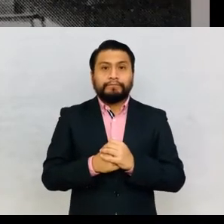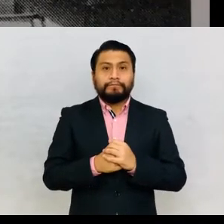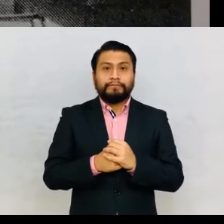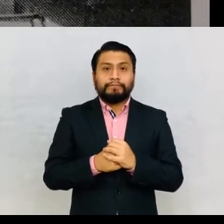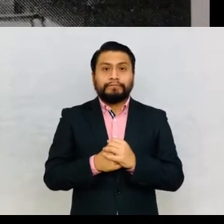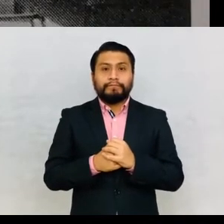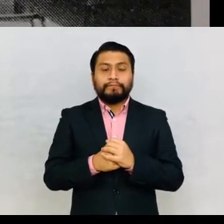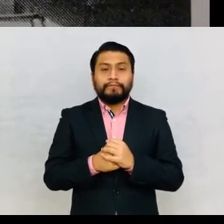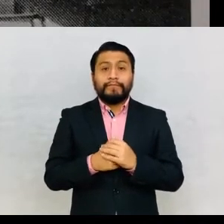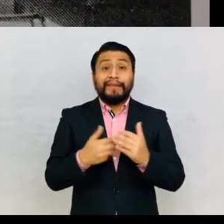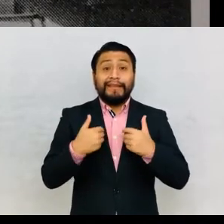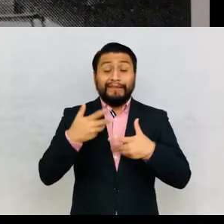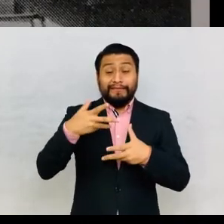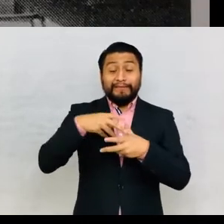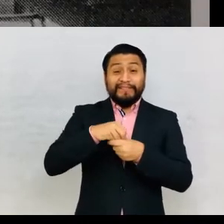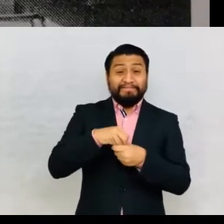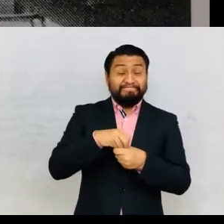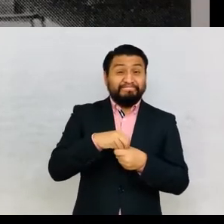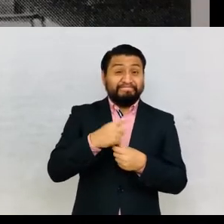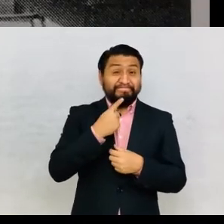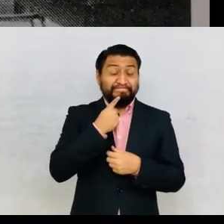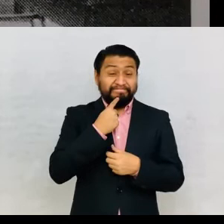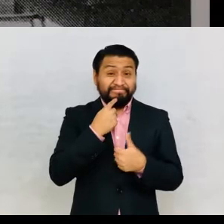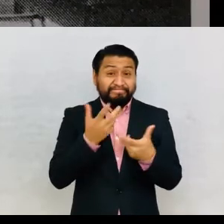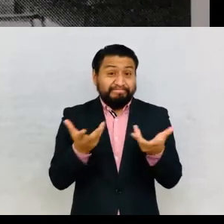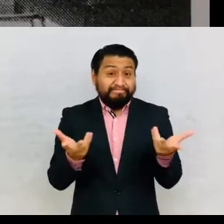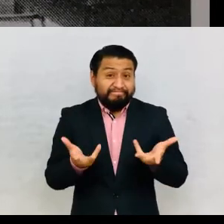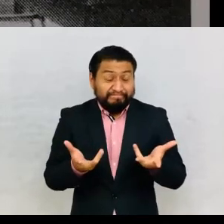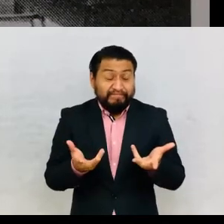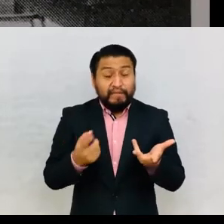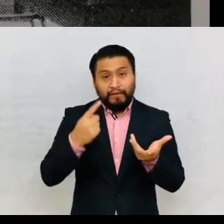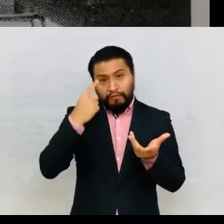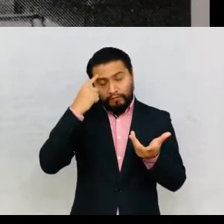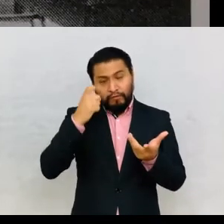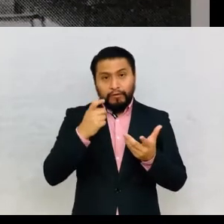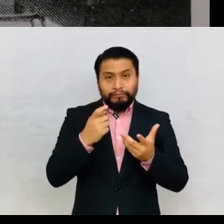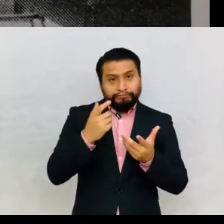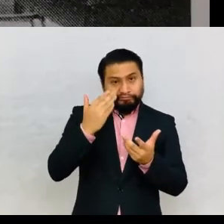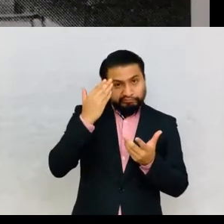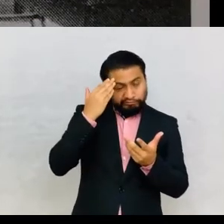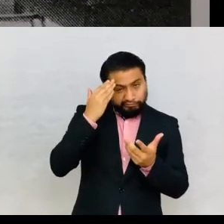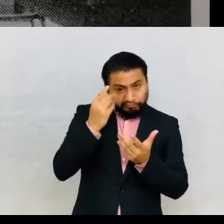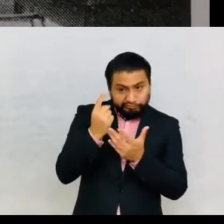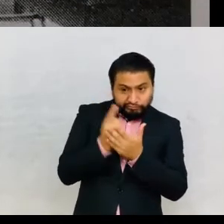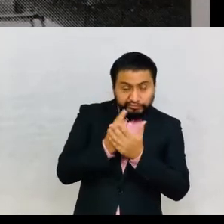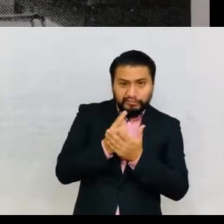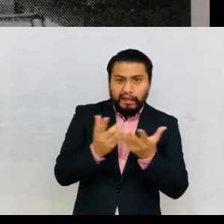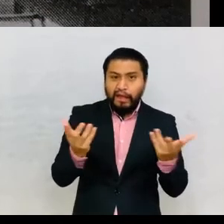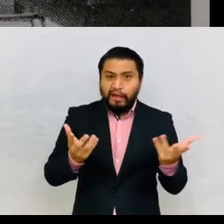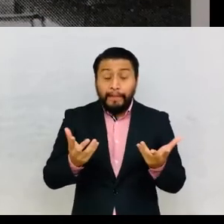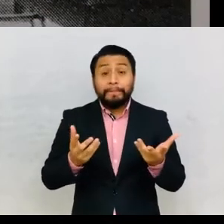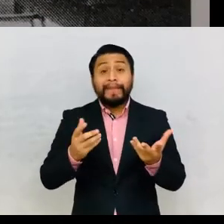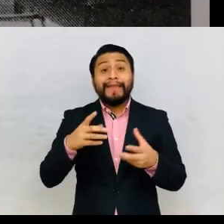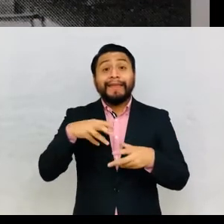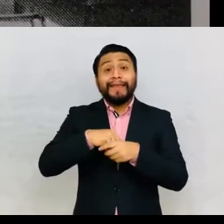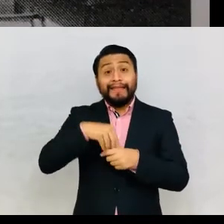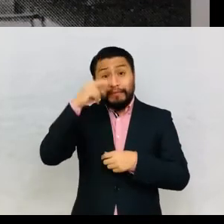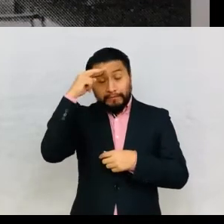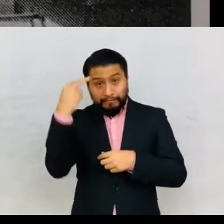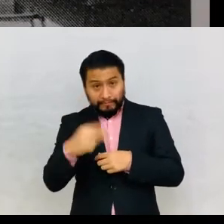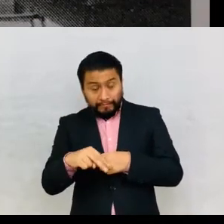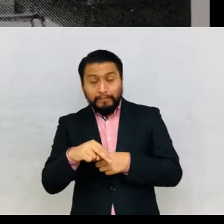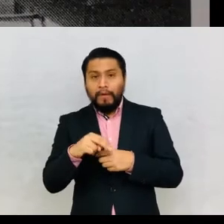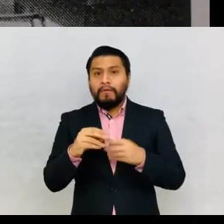the implicit message of the General Directorate of Statistics was that in Mexico, the mestizos